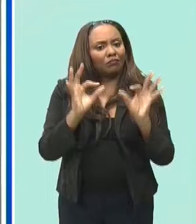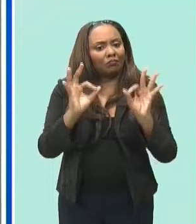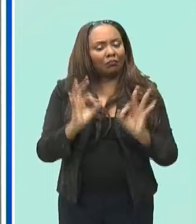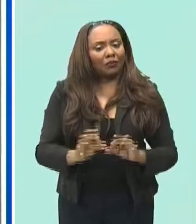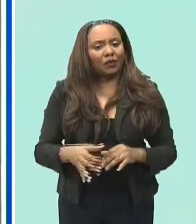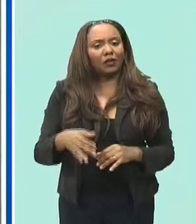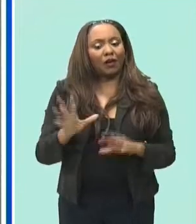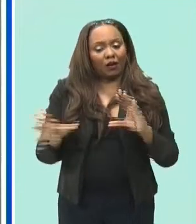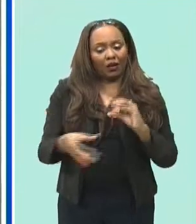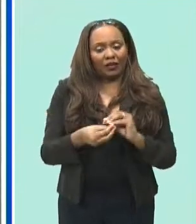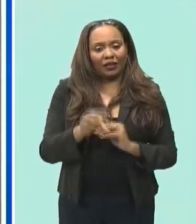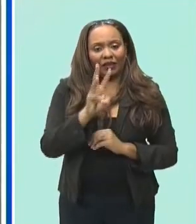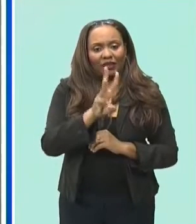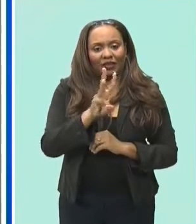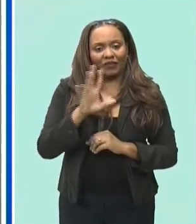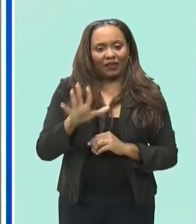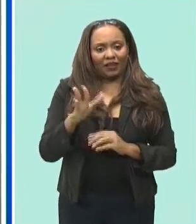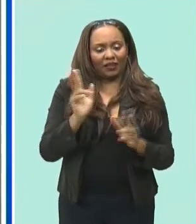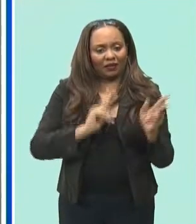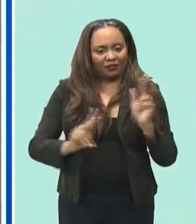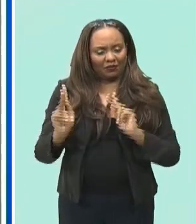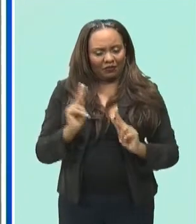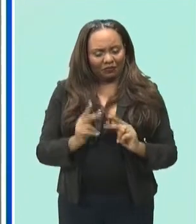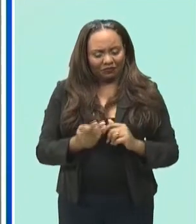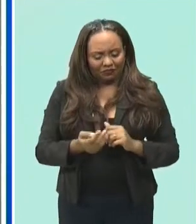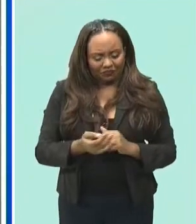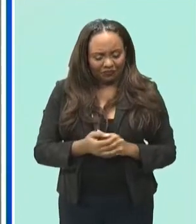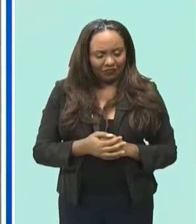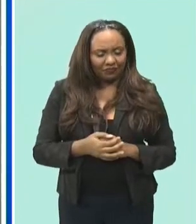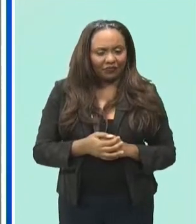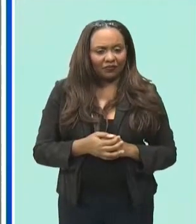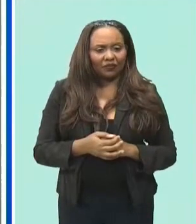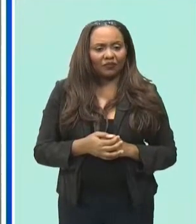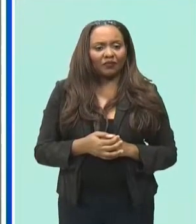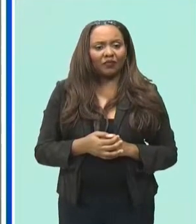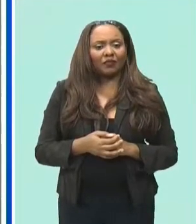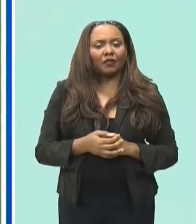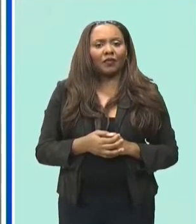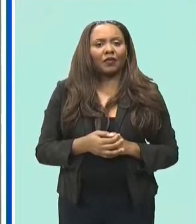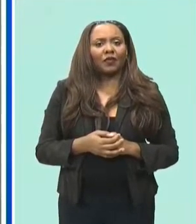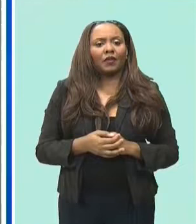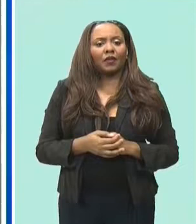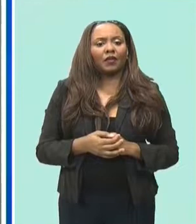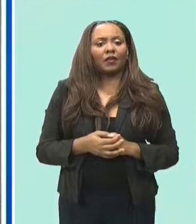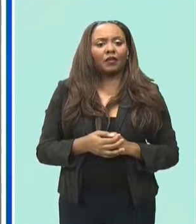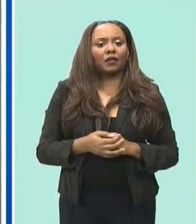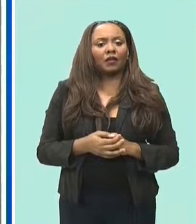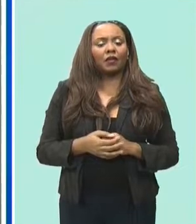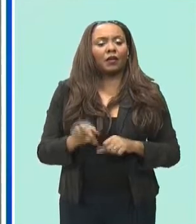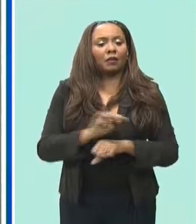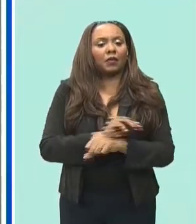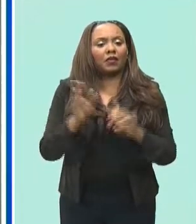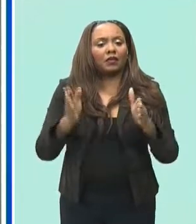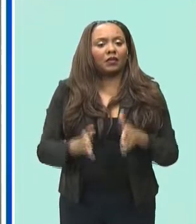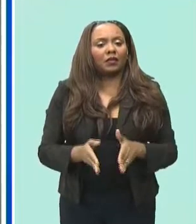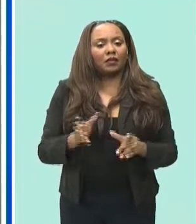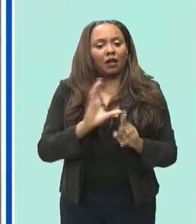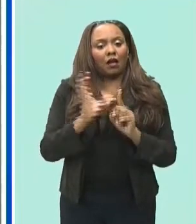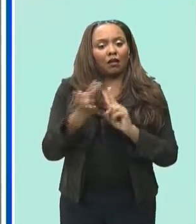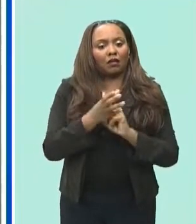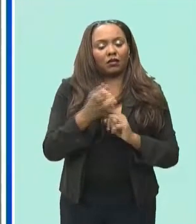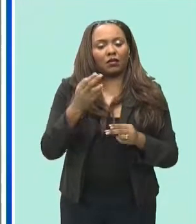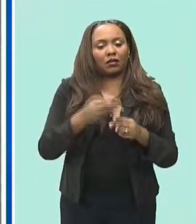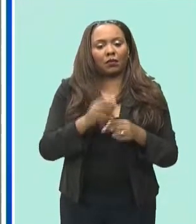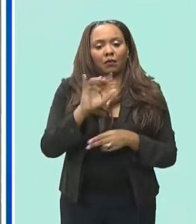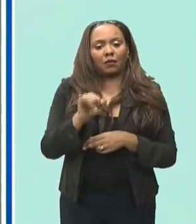65 persons strong um there'll be a ministerial delegation led by minister john king and